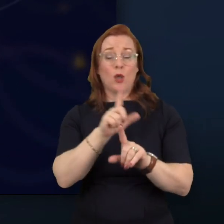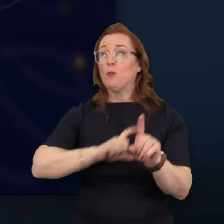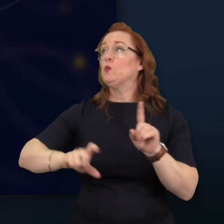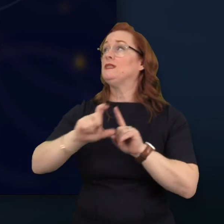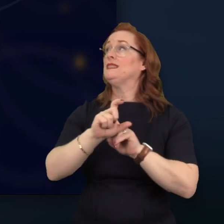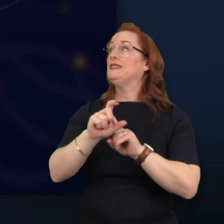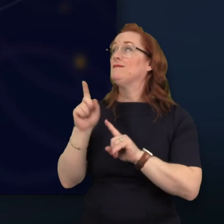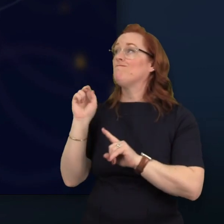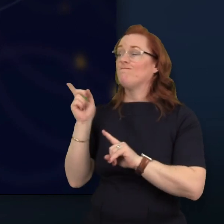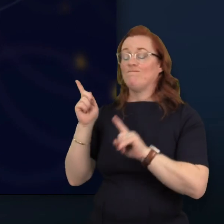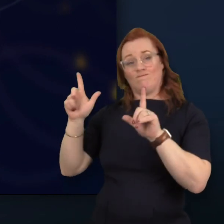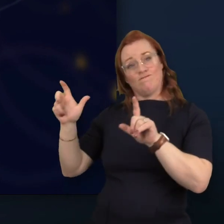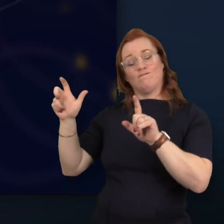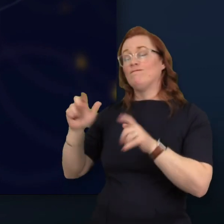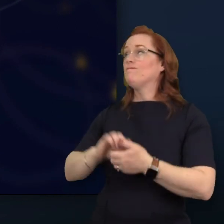We'll be right back.